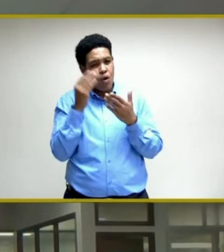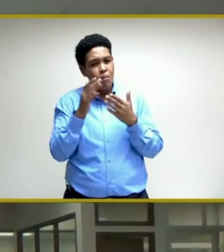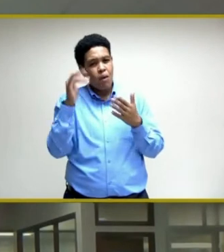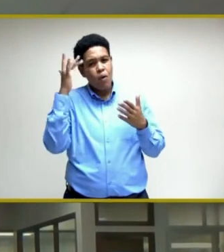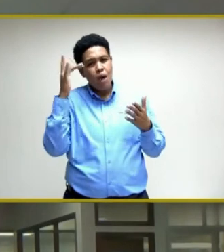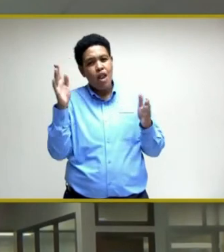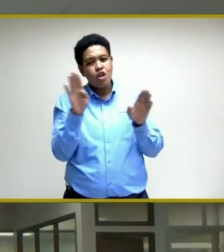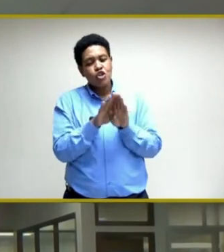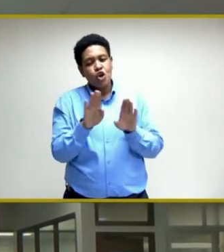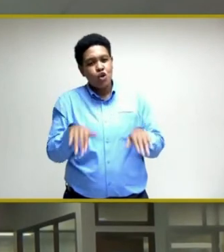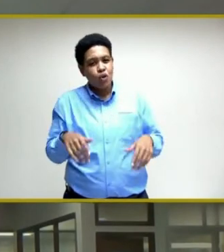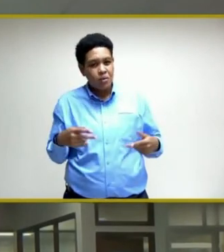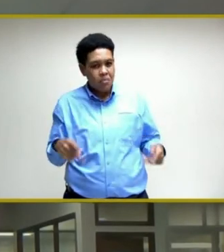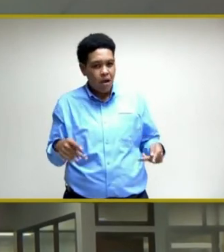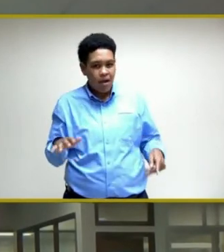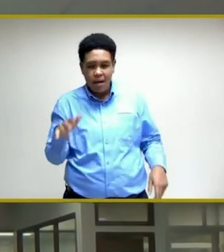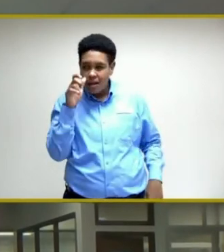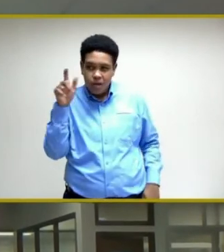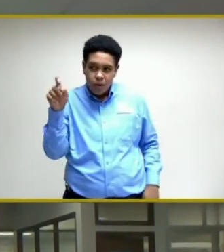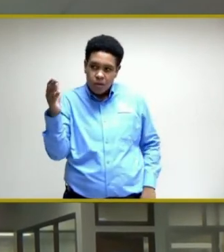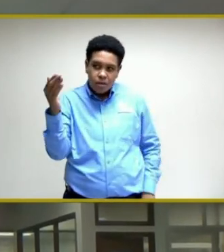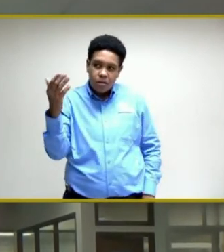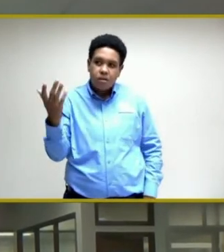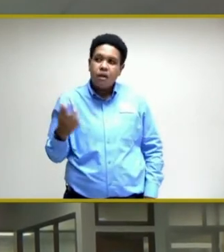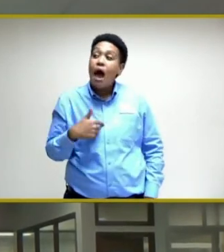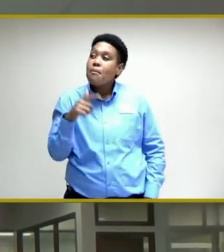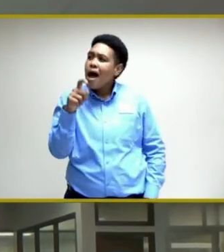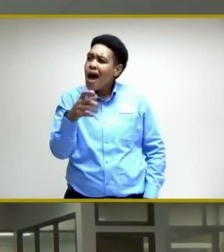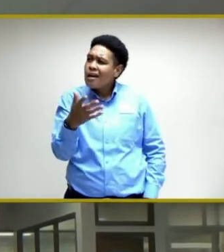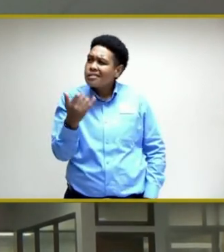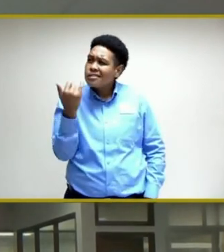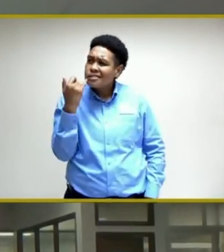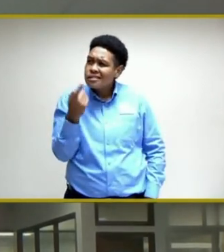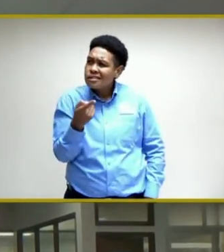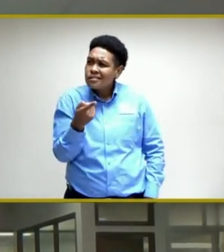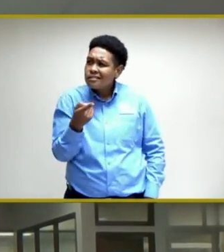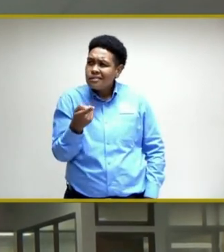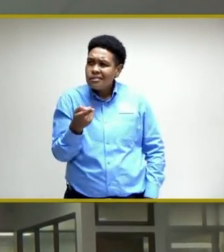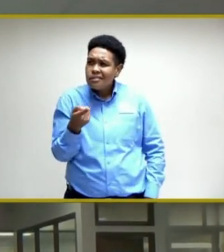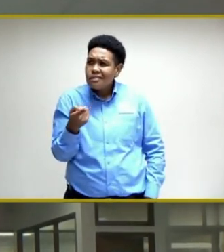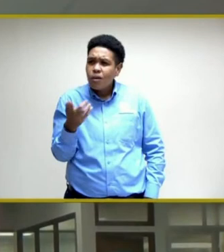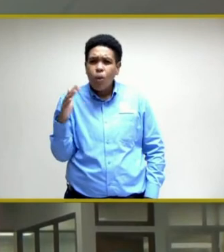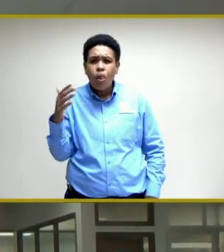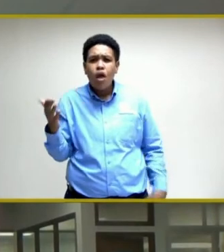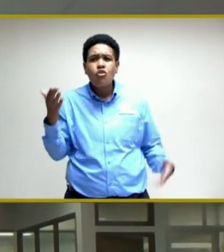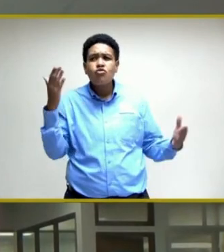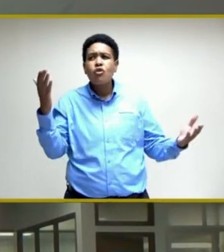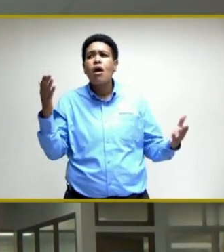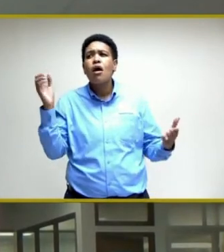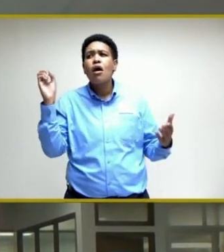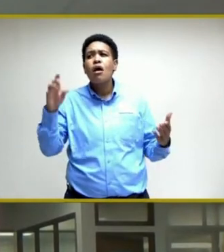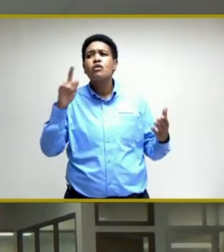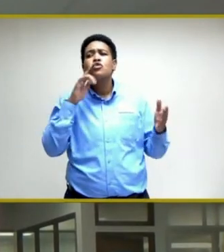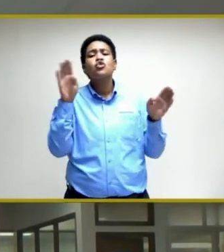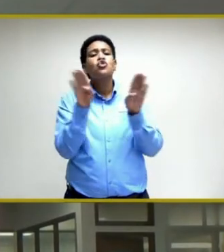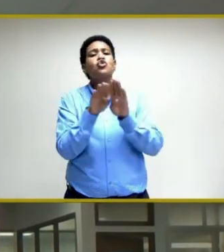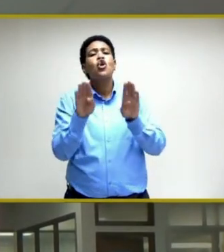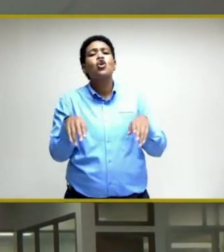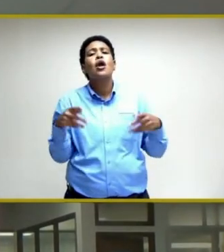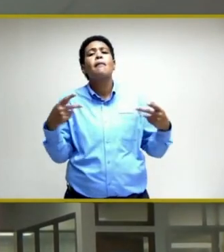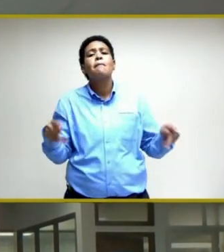I didn't hear the question. Sorry. I'm asking you if you can say why a recommendation was not made to shut down the party